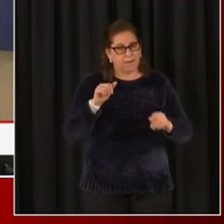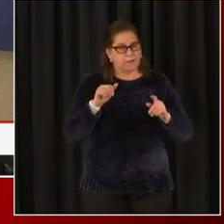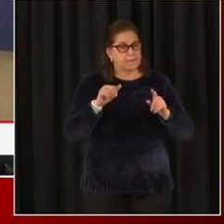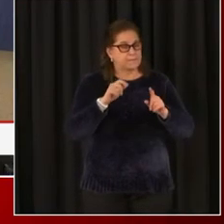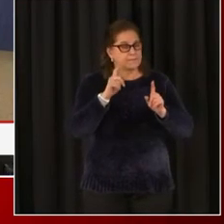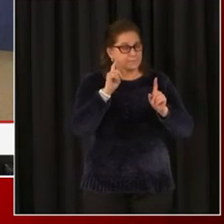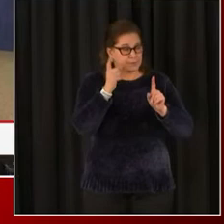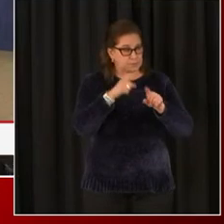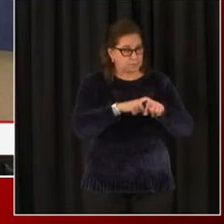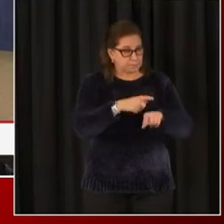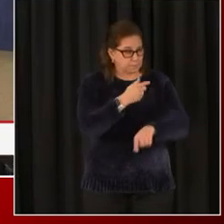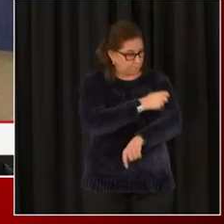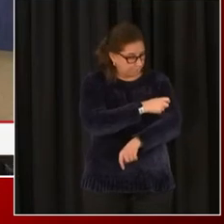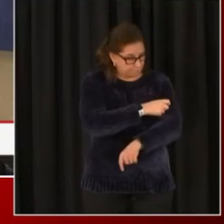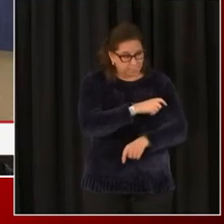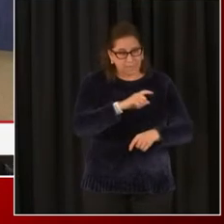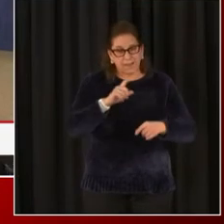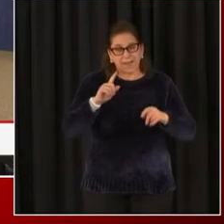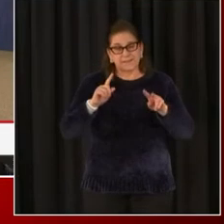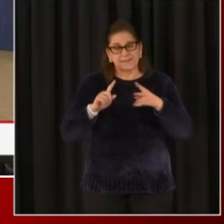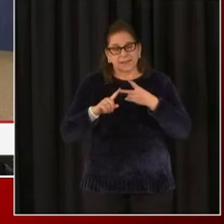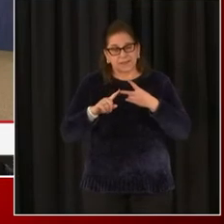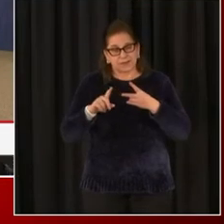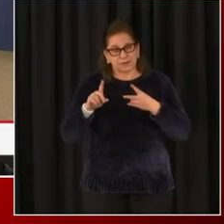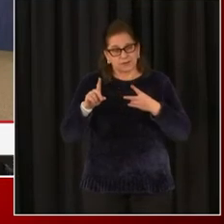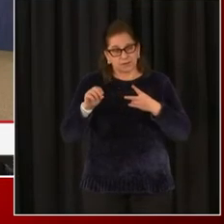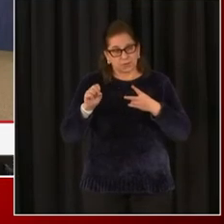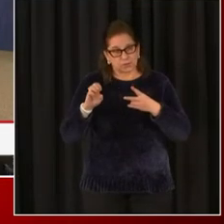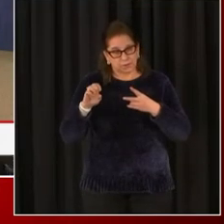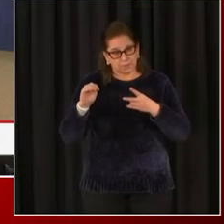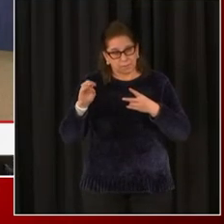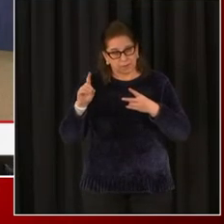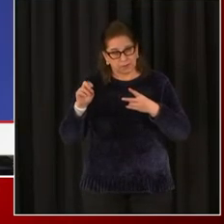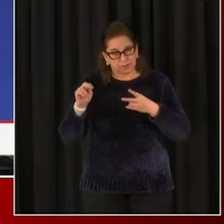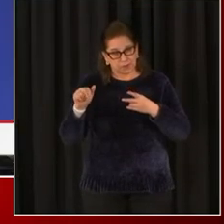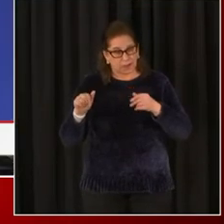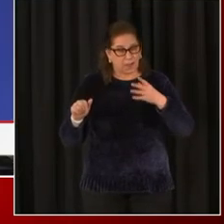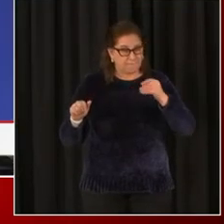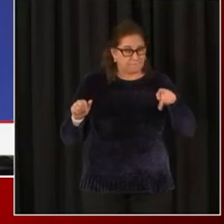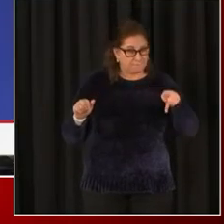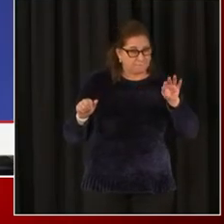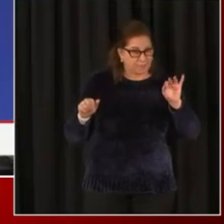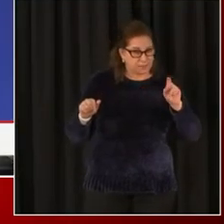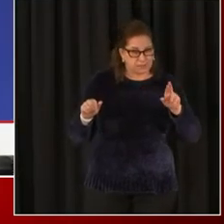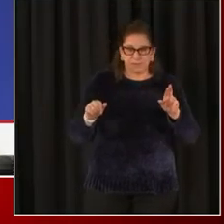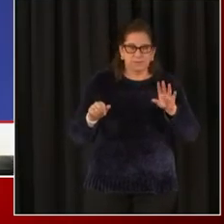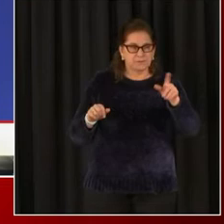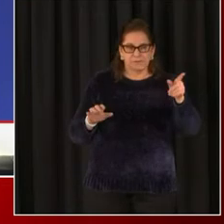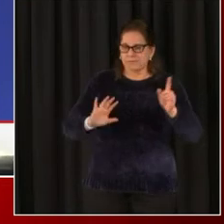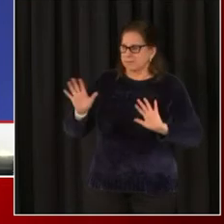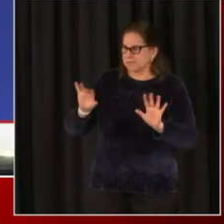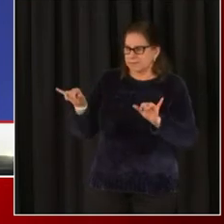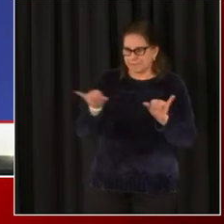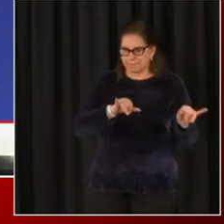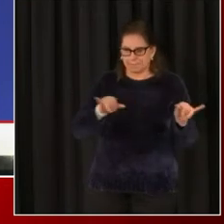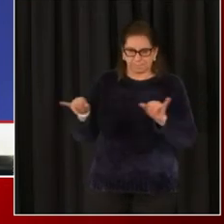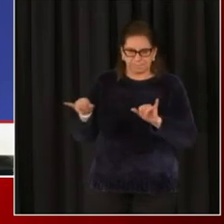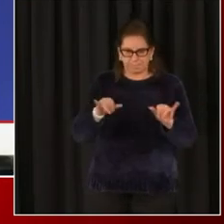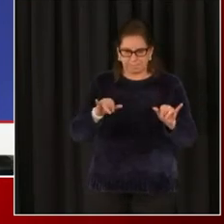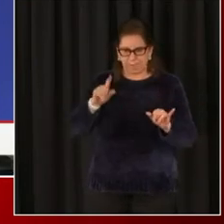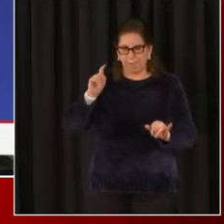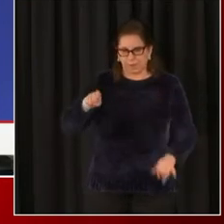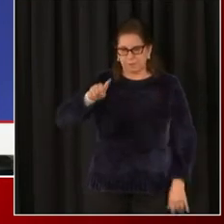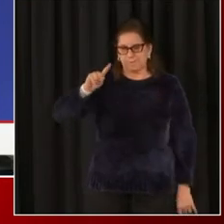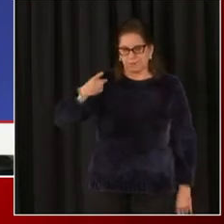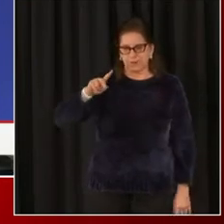matter? Yes, you should, you have, you, it is recommended and required that you should get the same vaccine that you received for